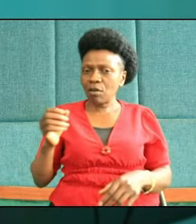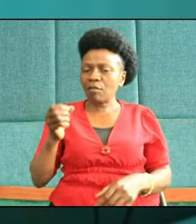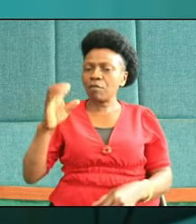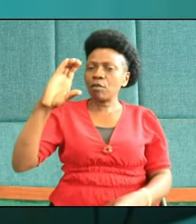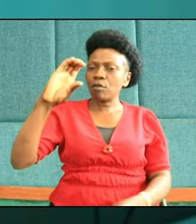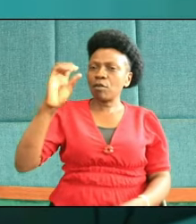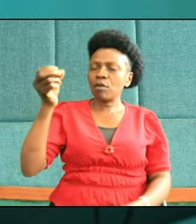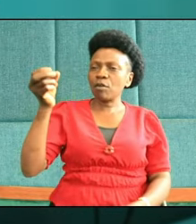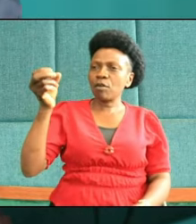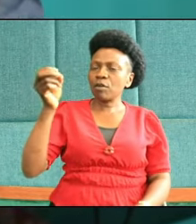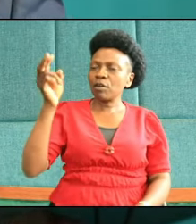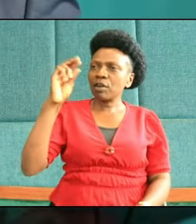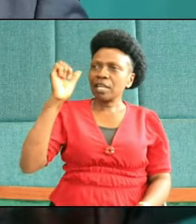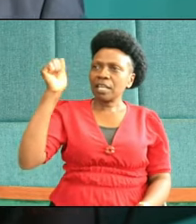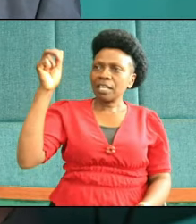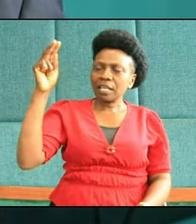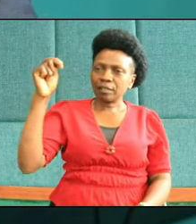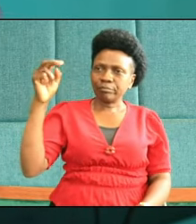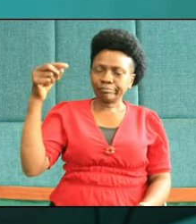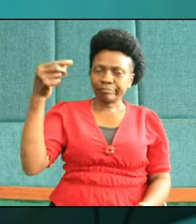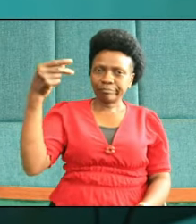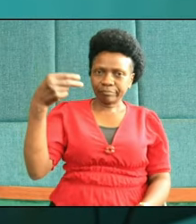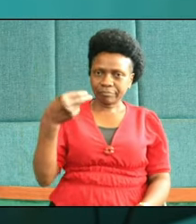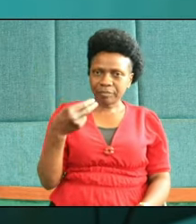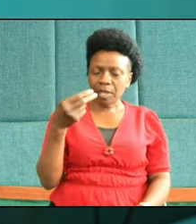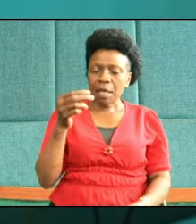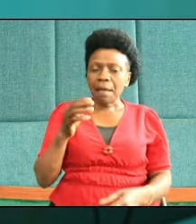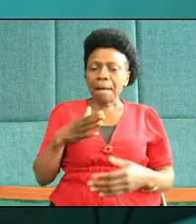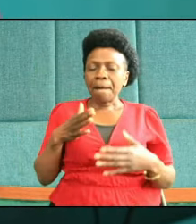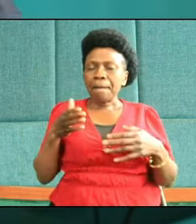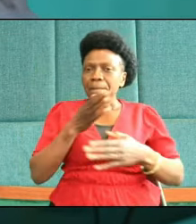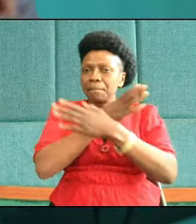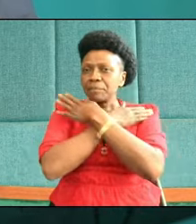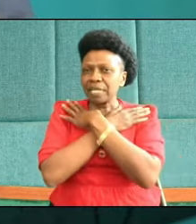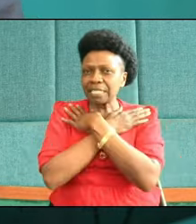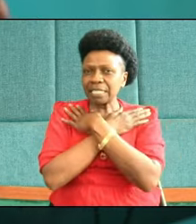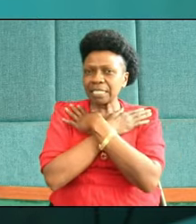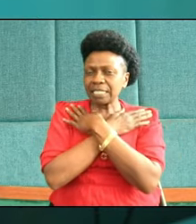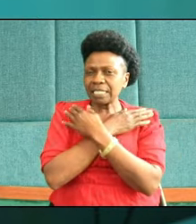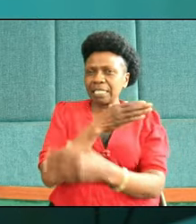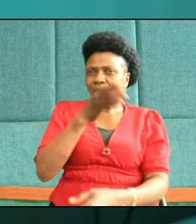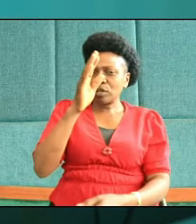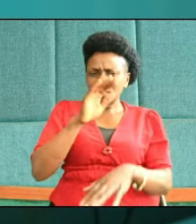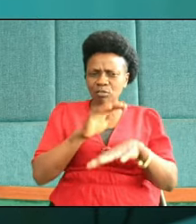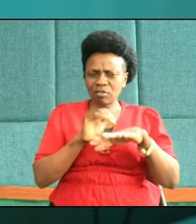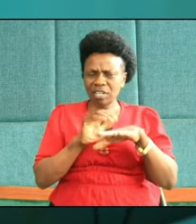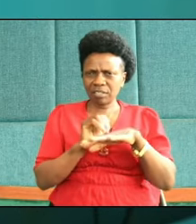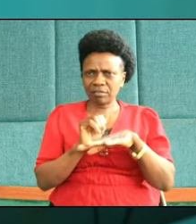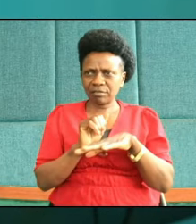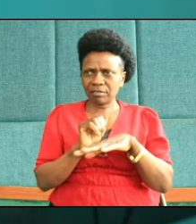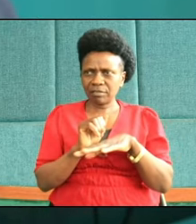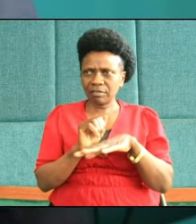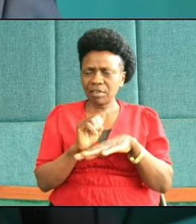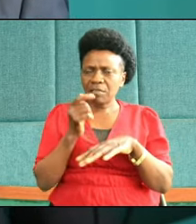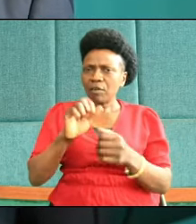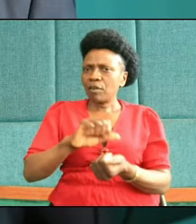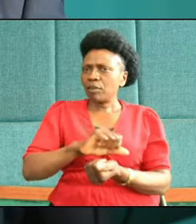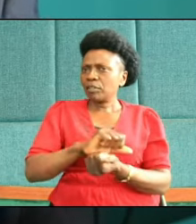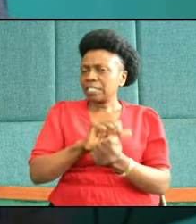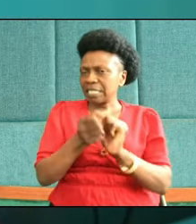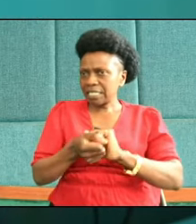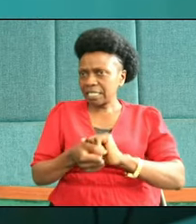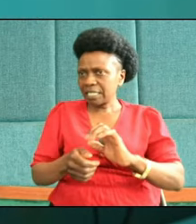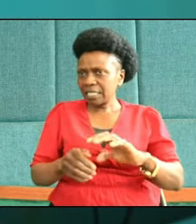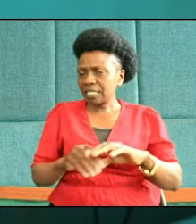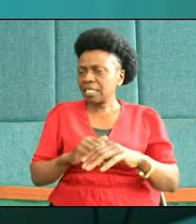my dear brothers and sisters, this morning, as if you want to talk of a church in Corinth, it was